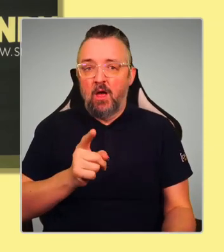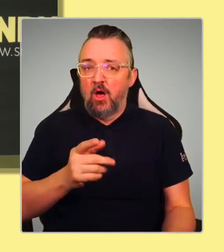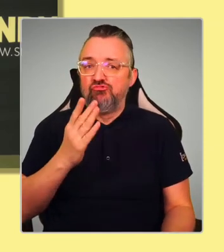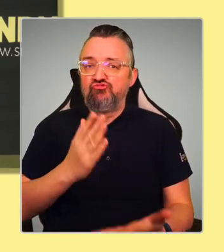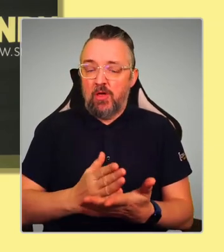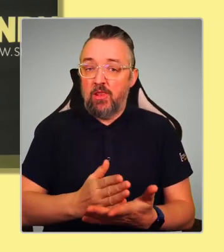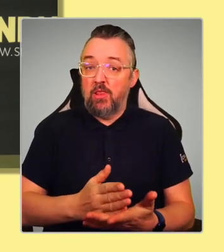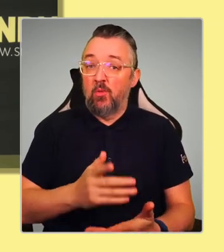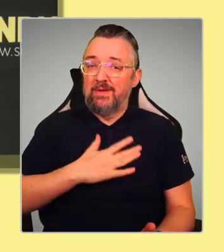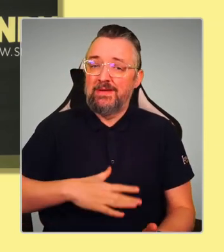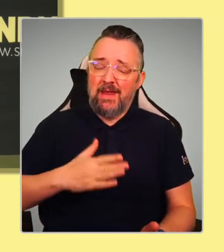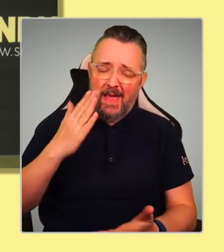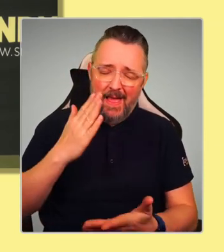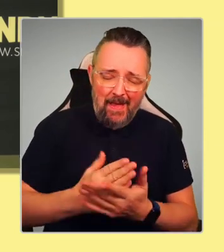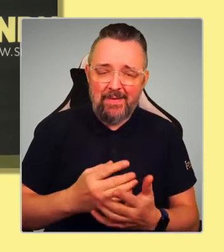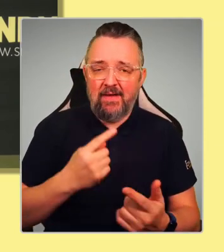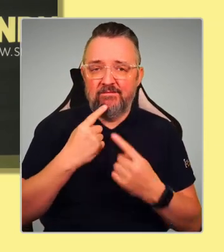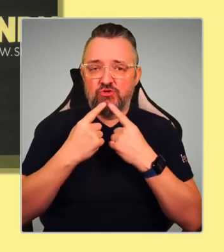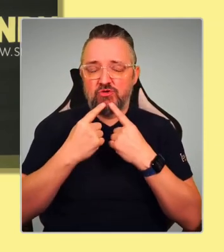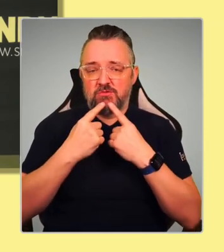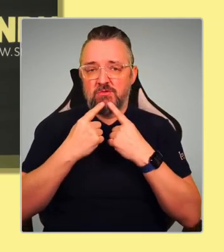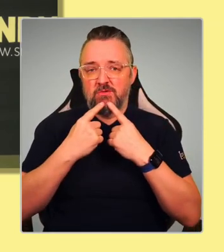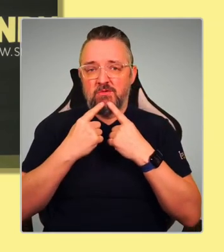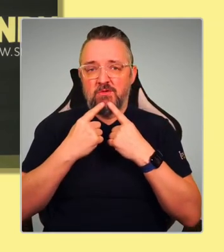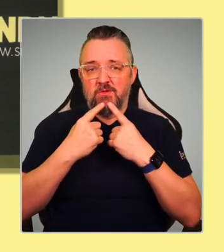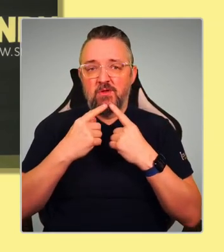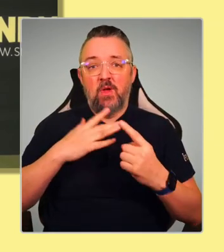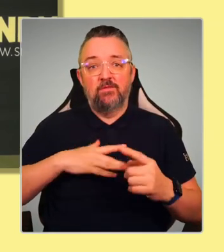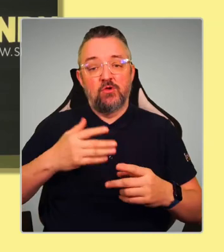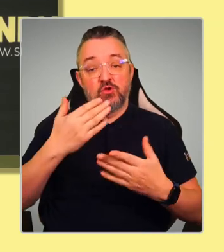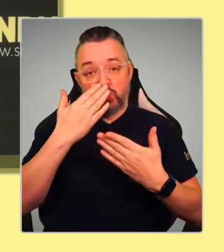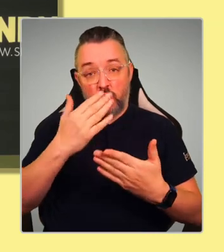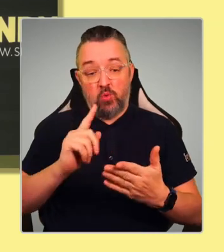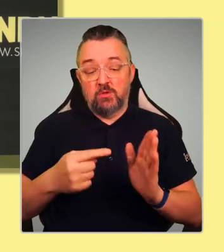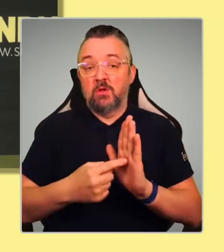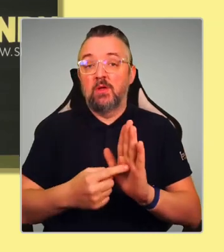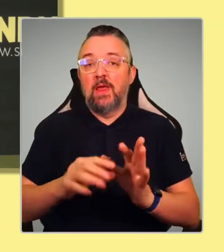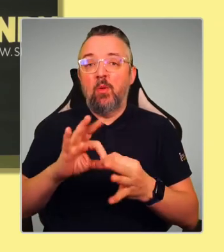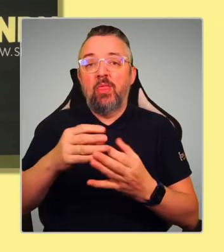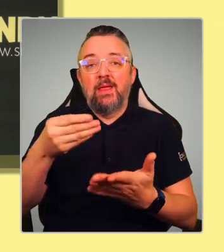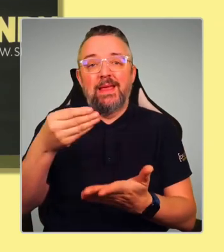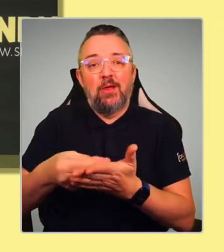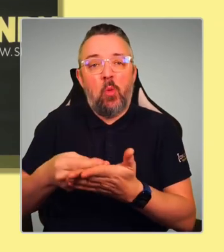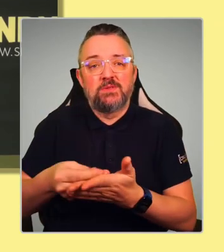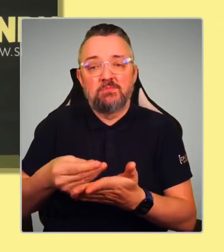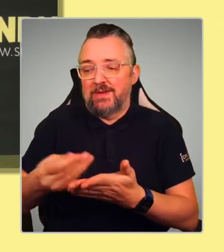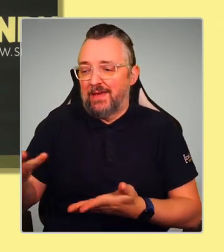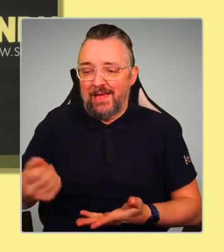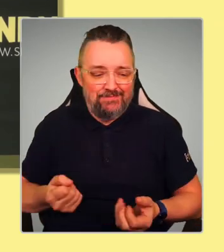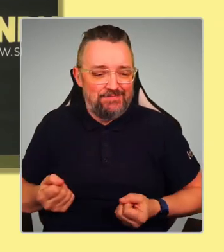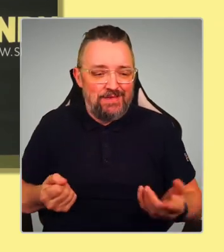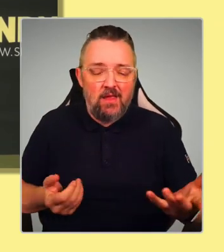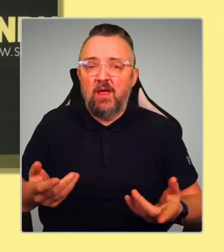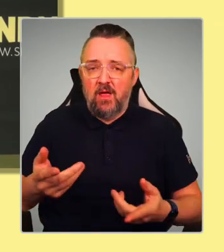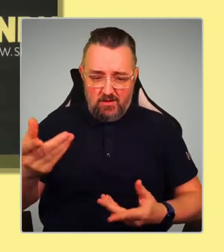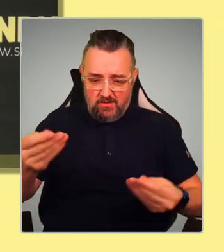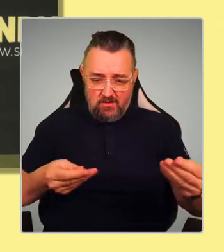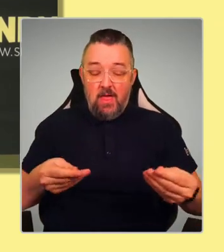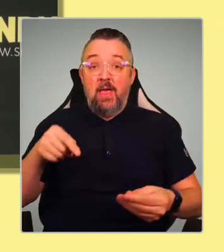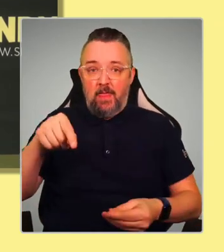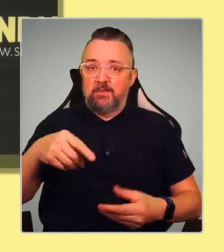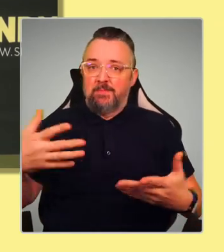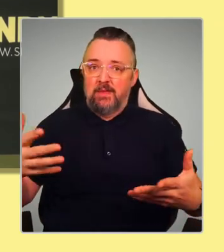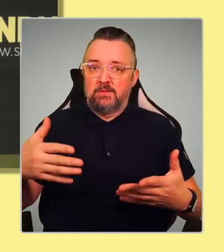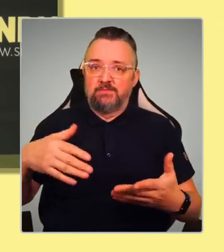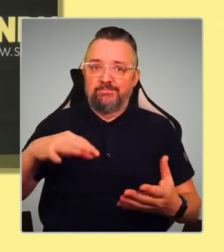I think we need to get serious about the economics of independence and ensure that that's part of the debate. And the